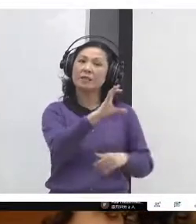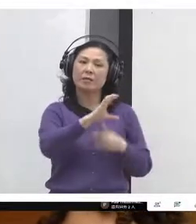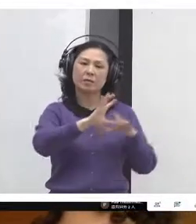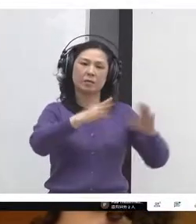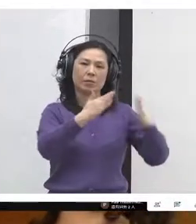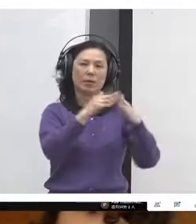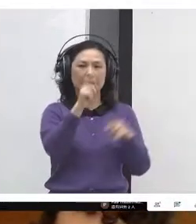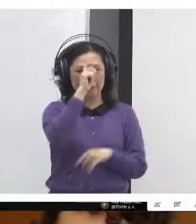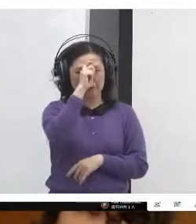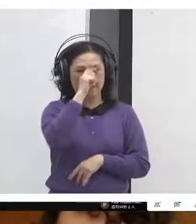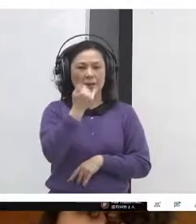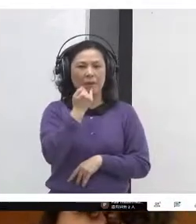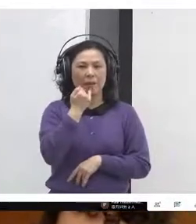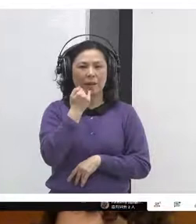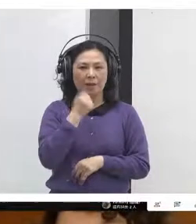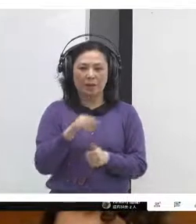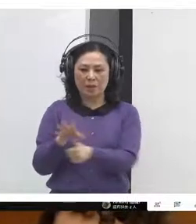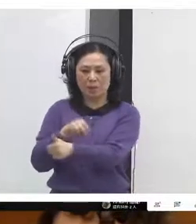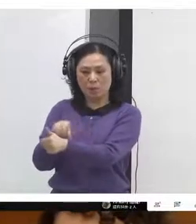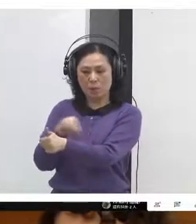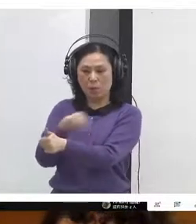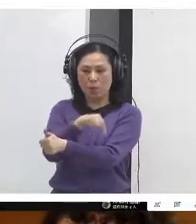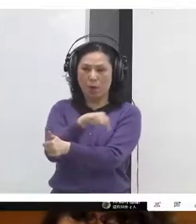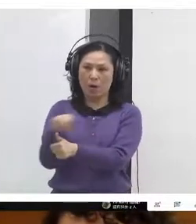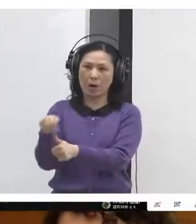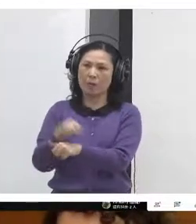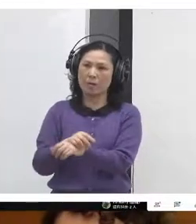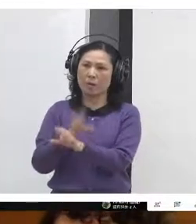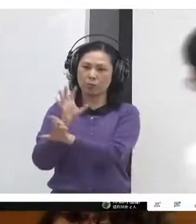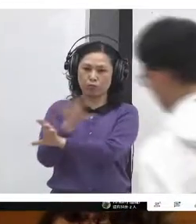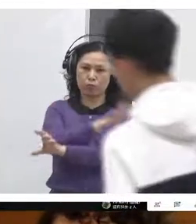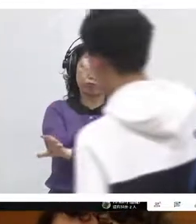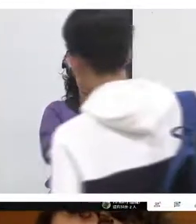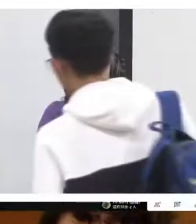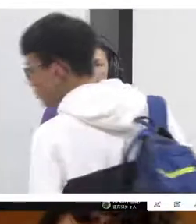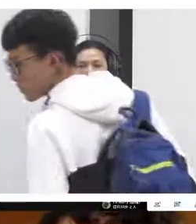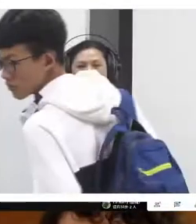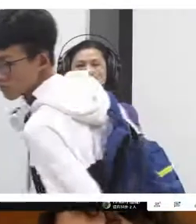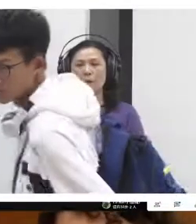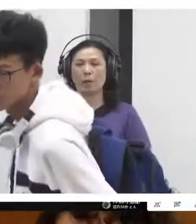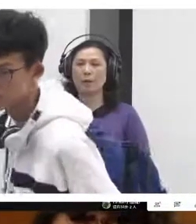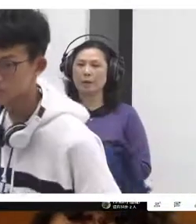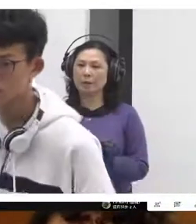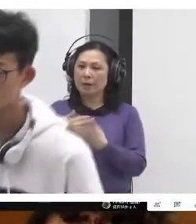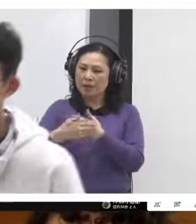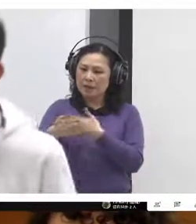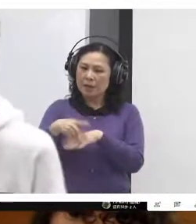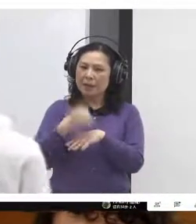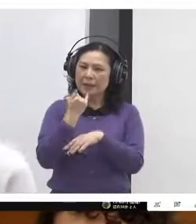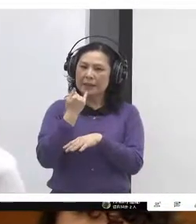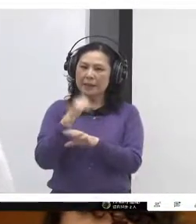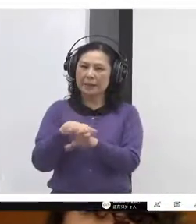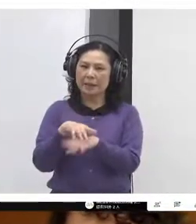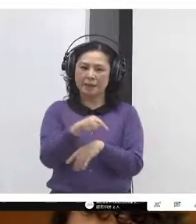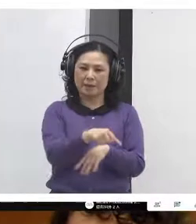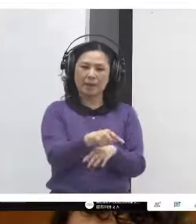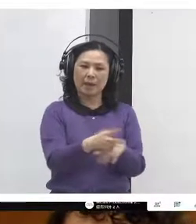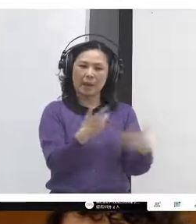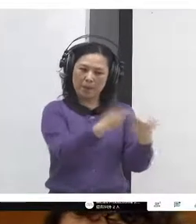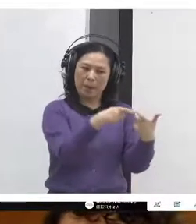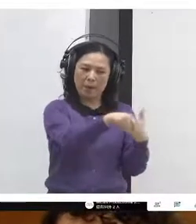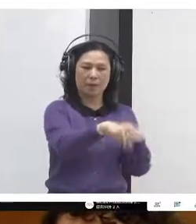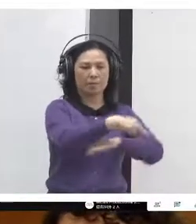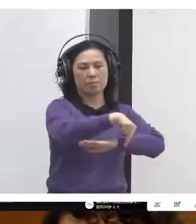ize a VTaiwan process to our own cities, counties, countries. And so